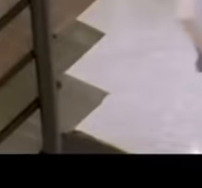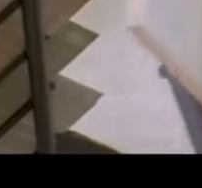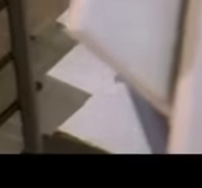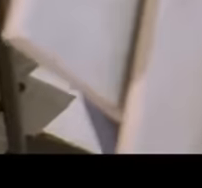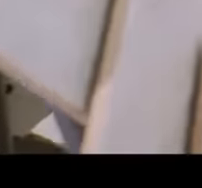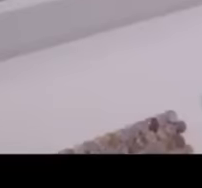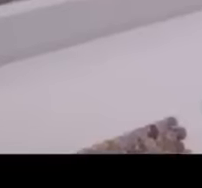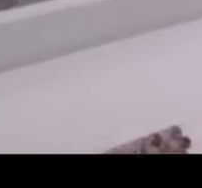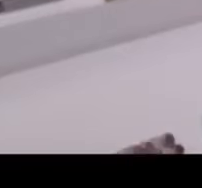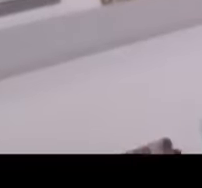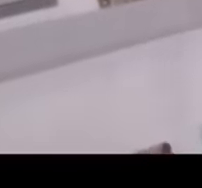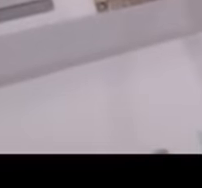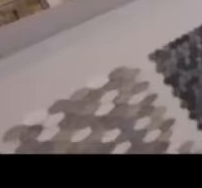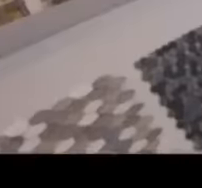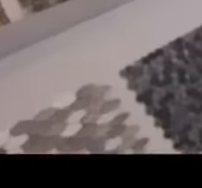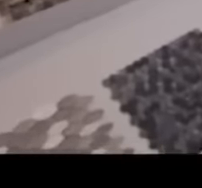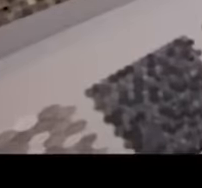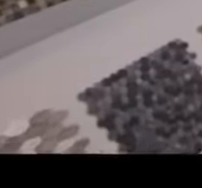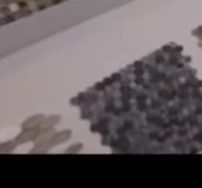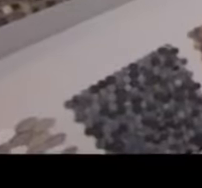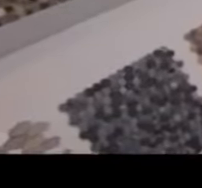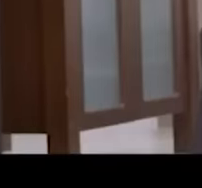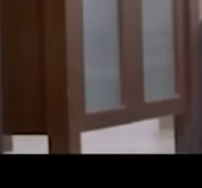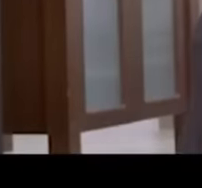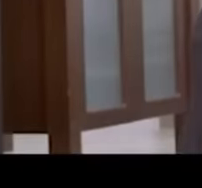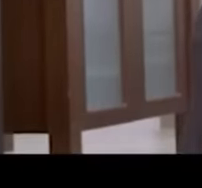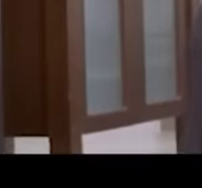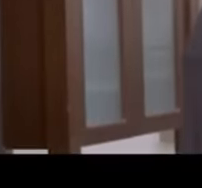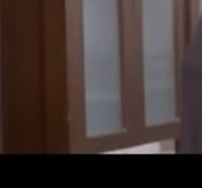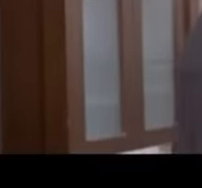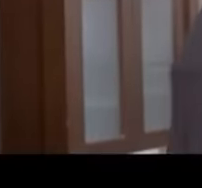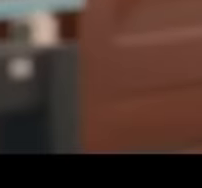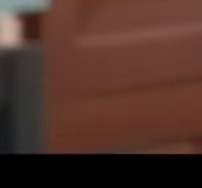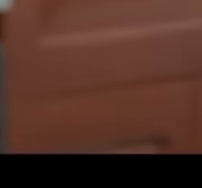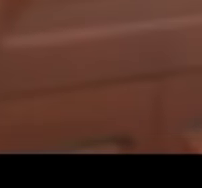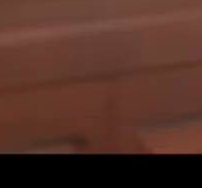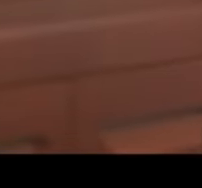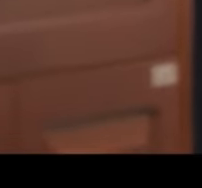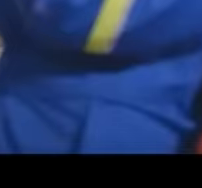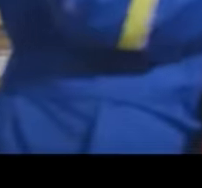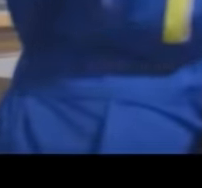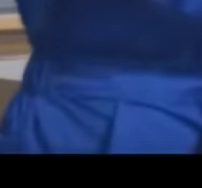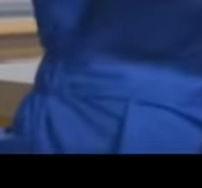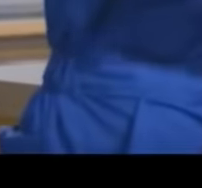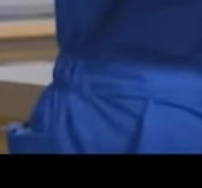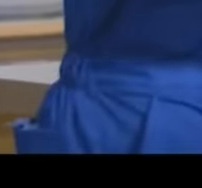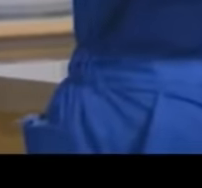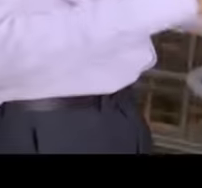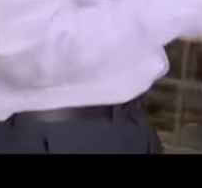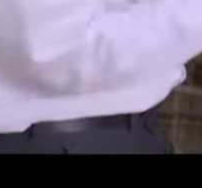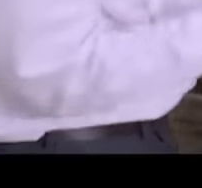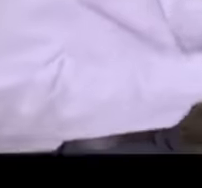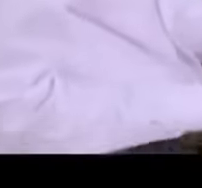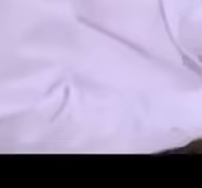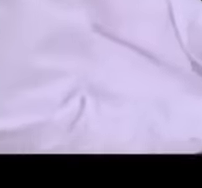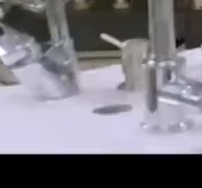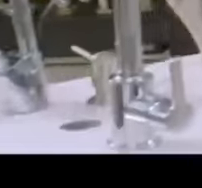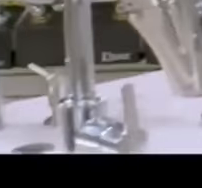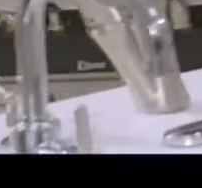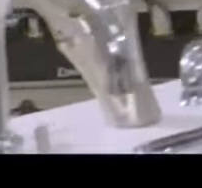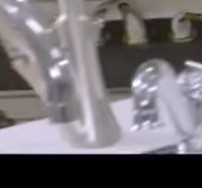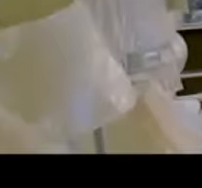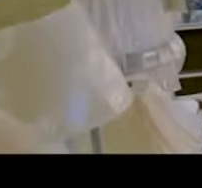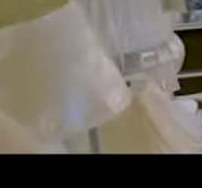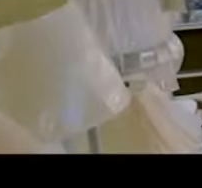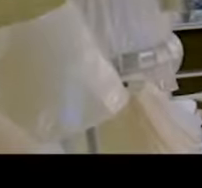To us, there is only one choice for an array of tiles, contemporary bathroom and a vanity, ace paints, classy kitchen sinks